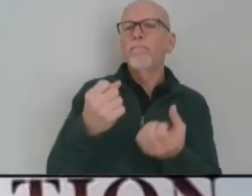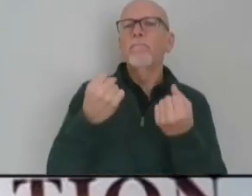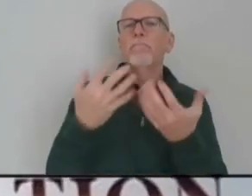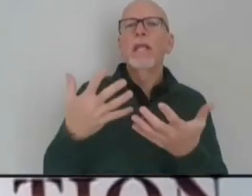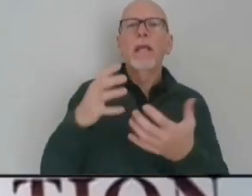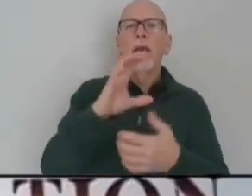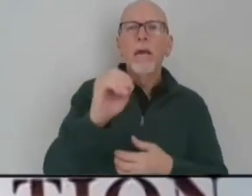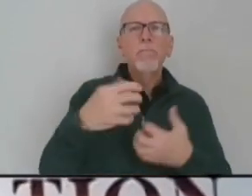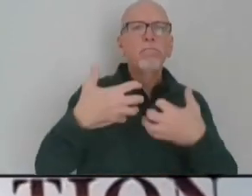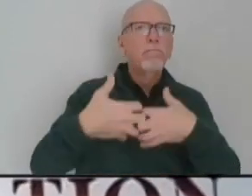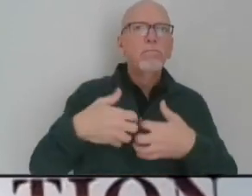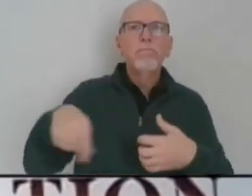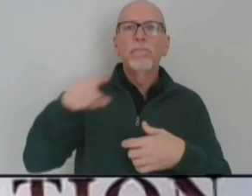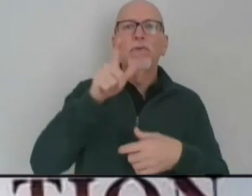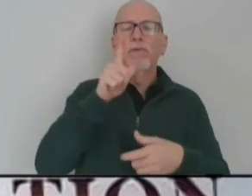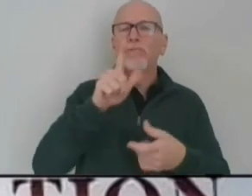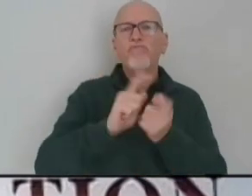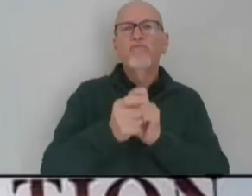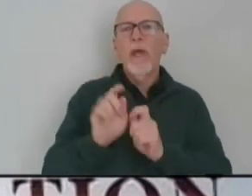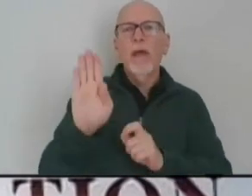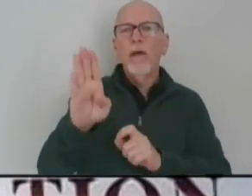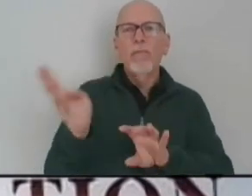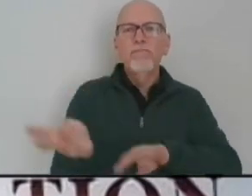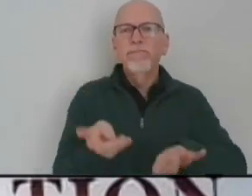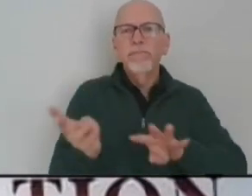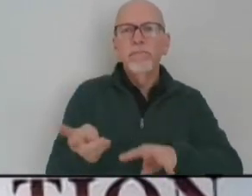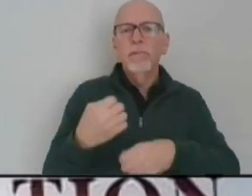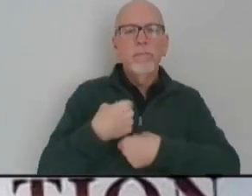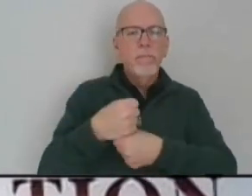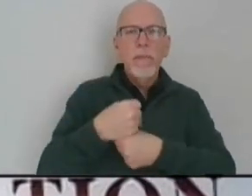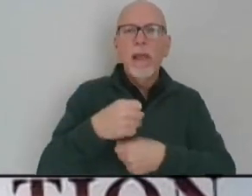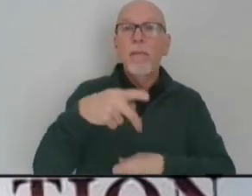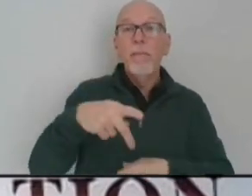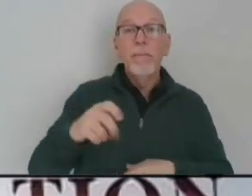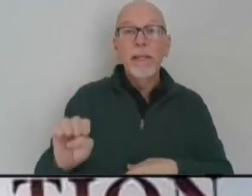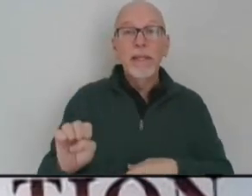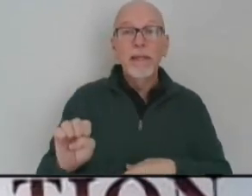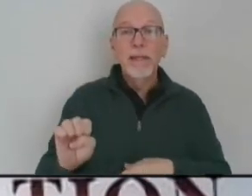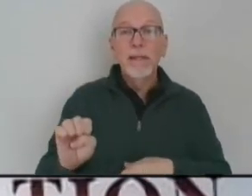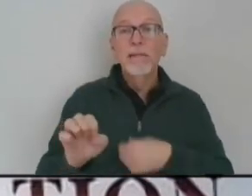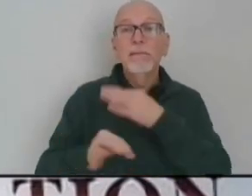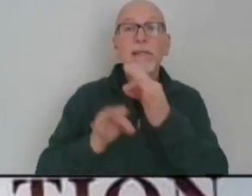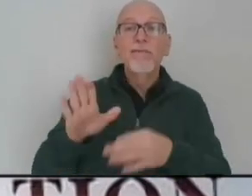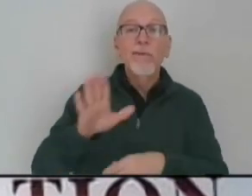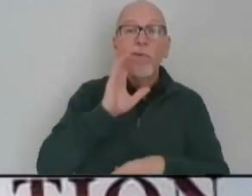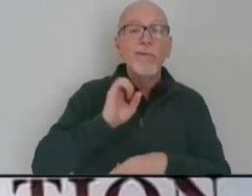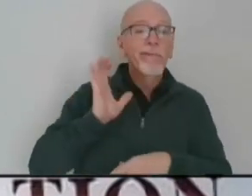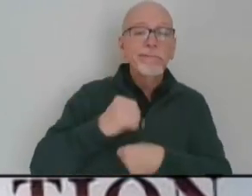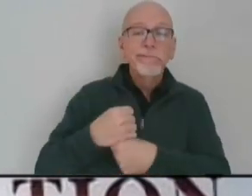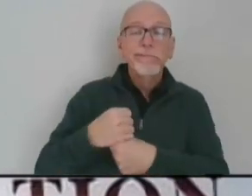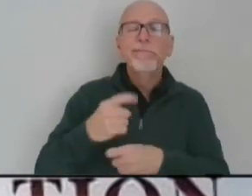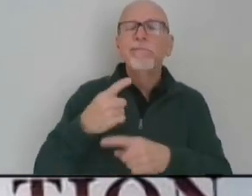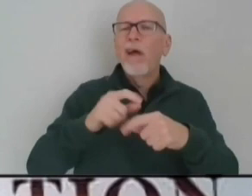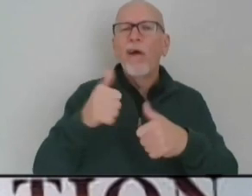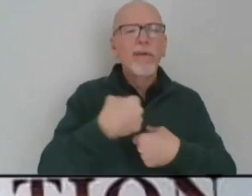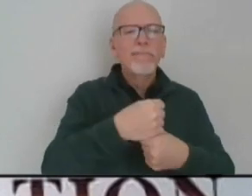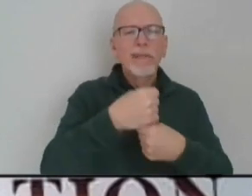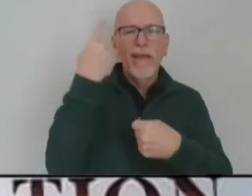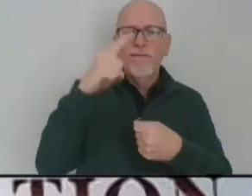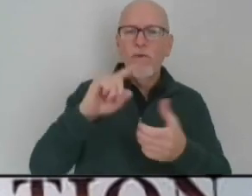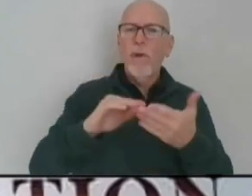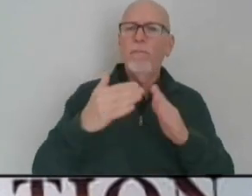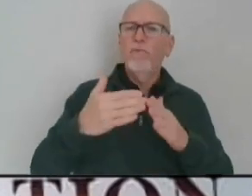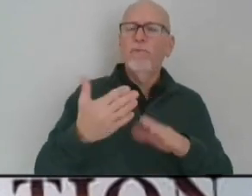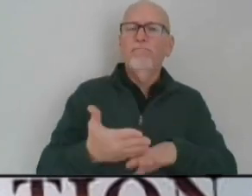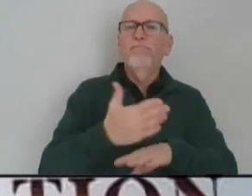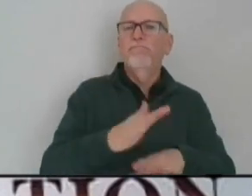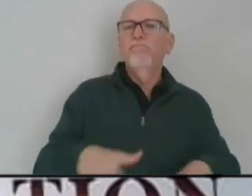stepped up and changed production lines to produce and distribute personal protective equipment and other products for communities in our state.